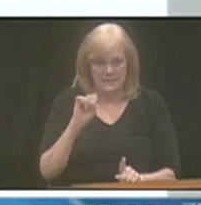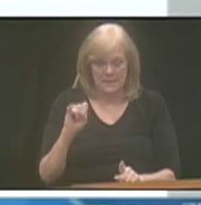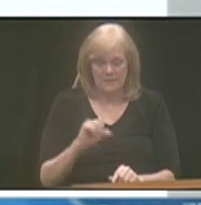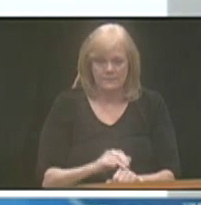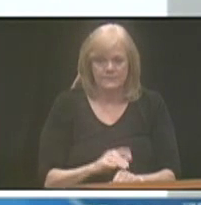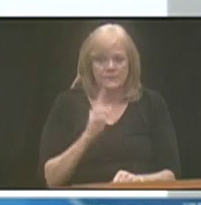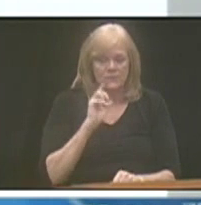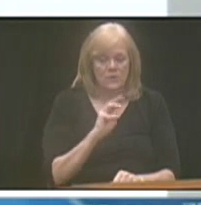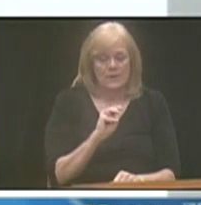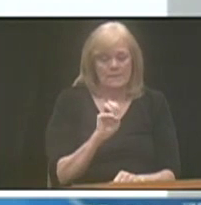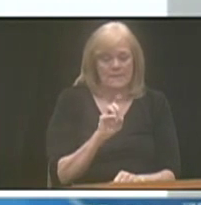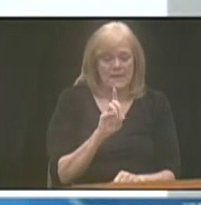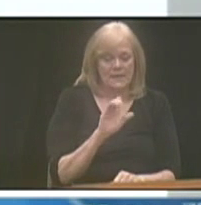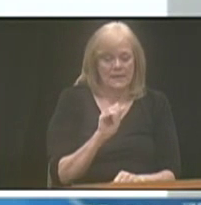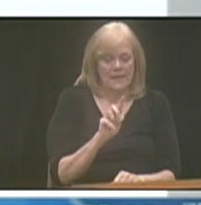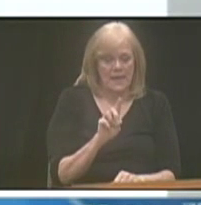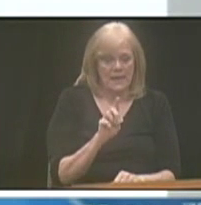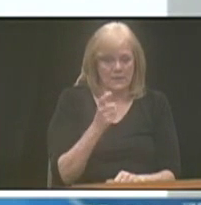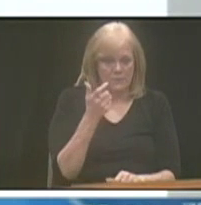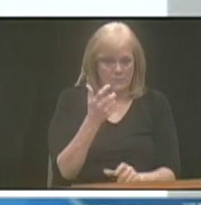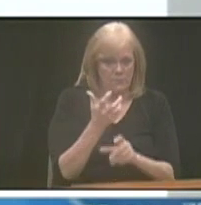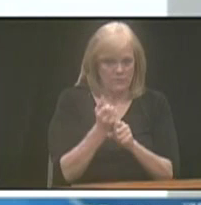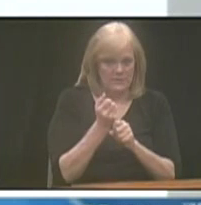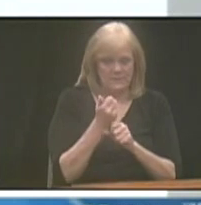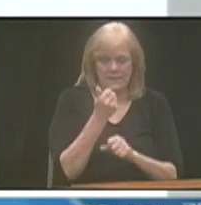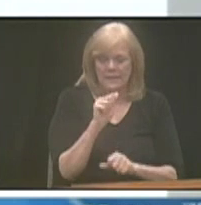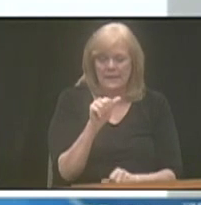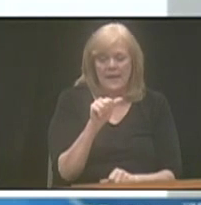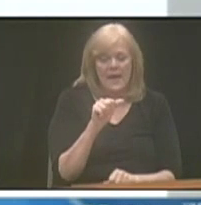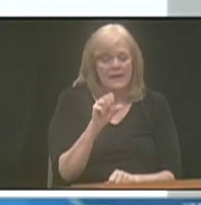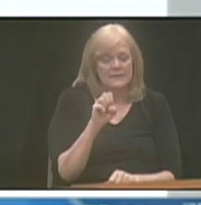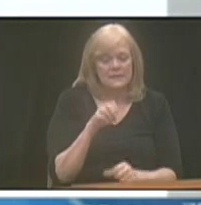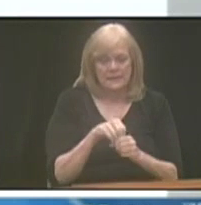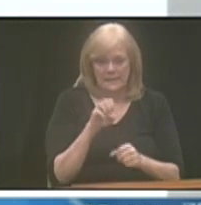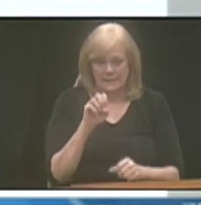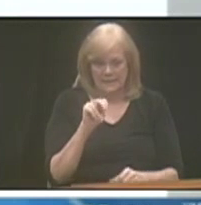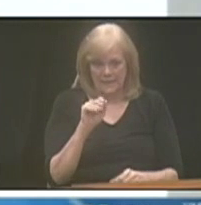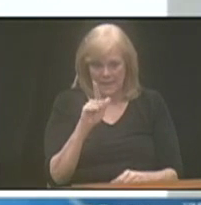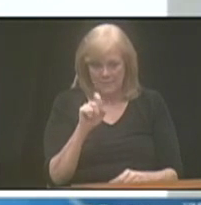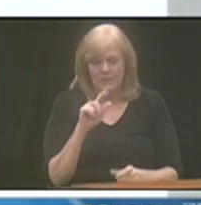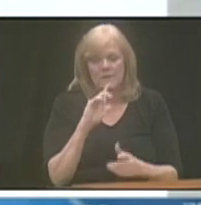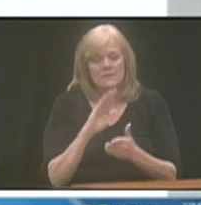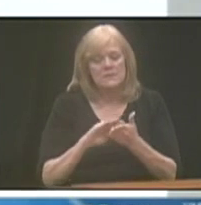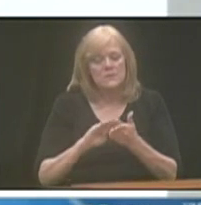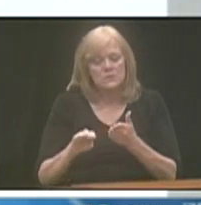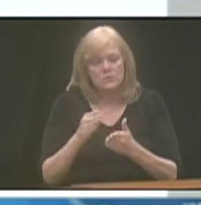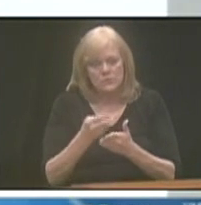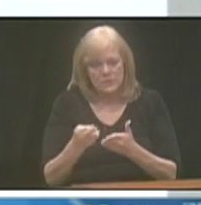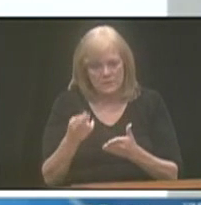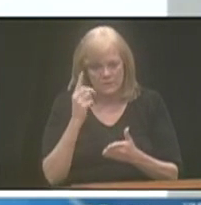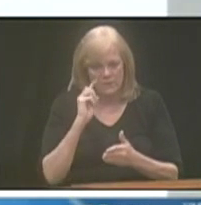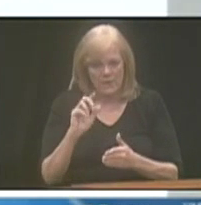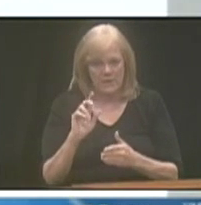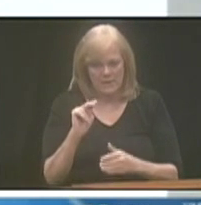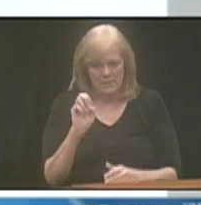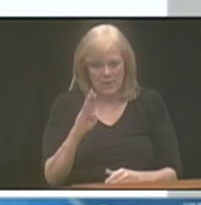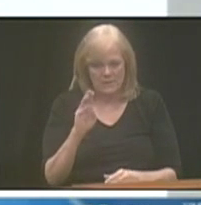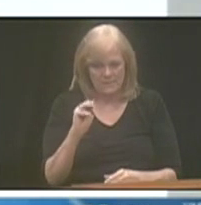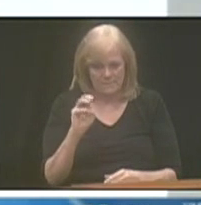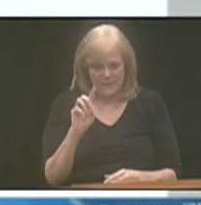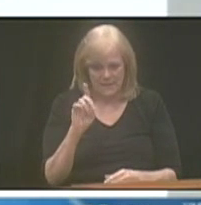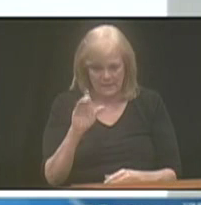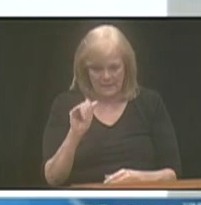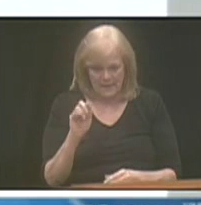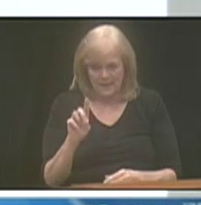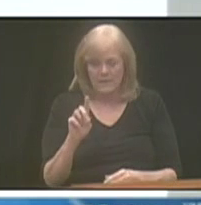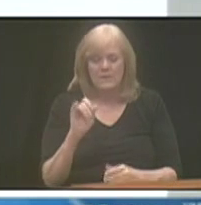For Medicaid recipients, any asset in an ENABLE account is an excluded resource for Nebraska Medicaid. So, that